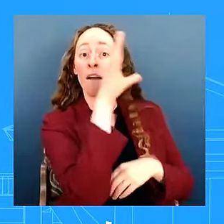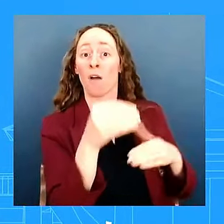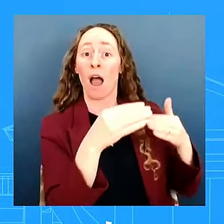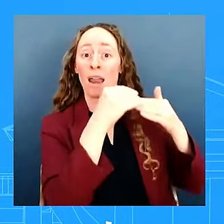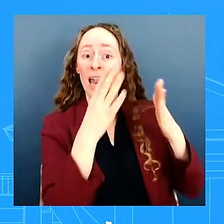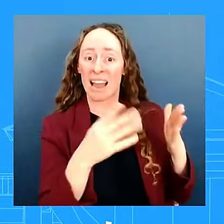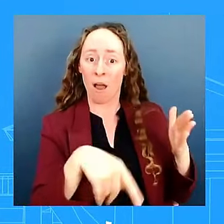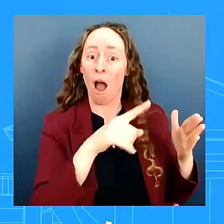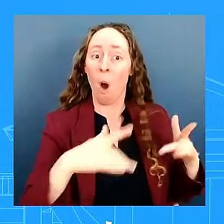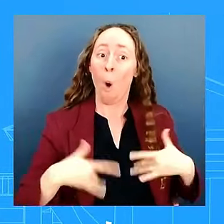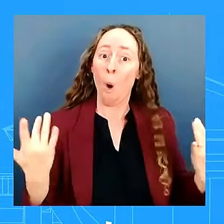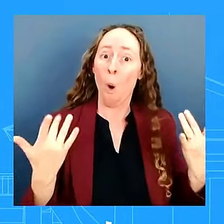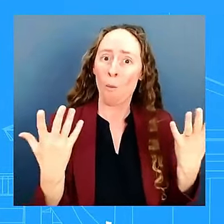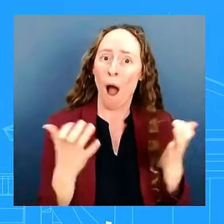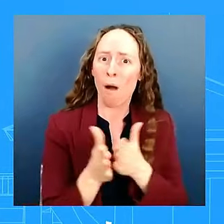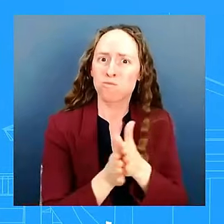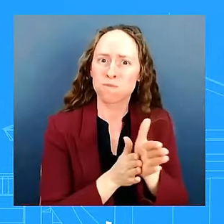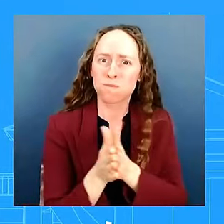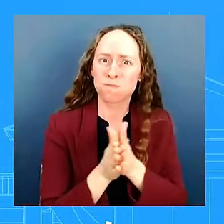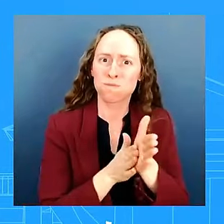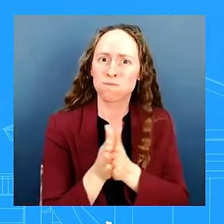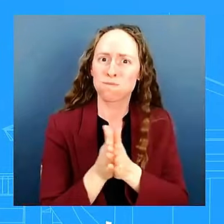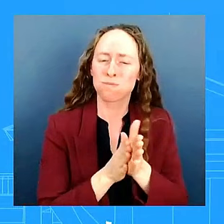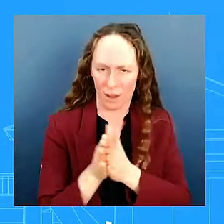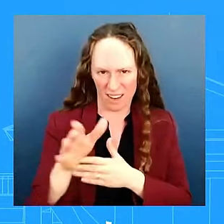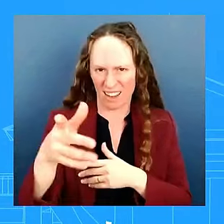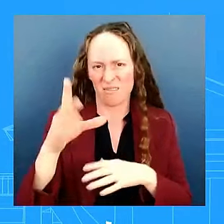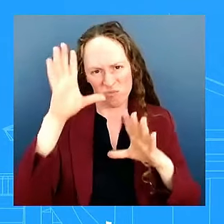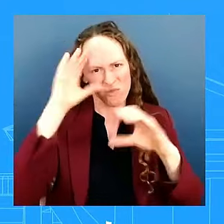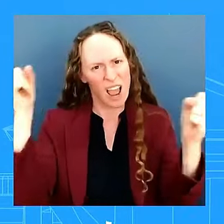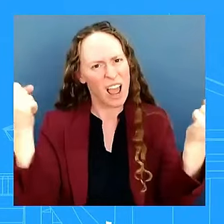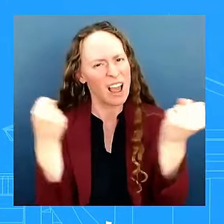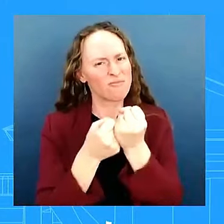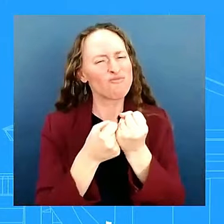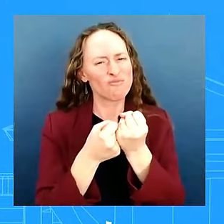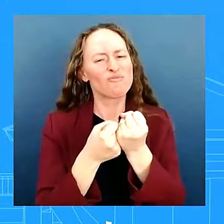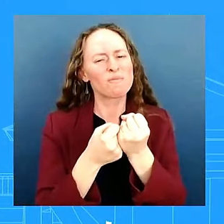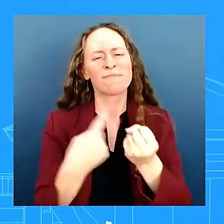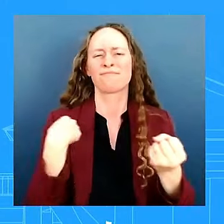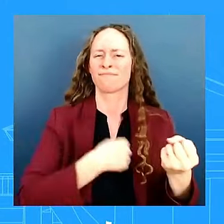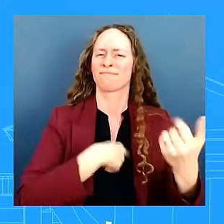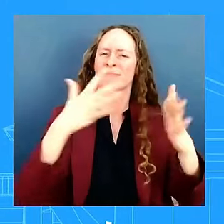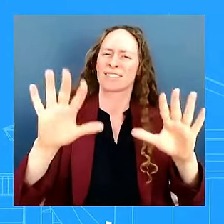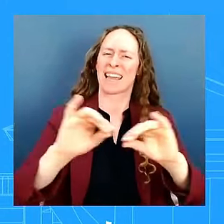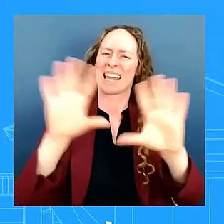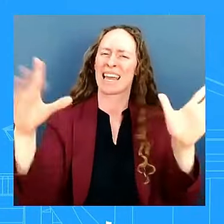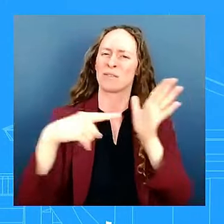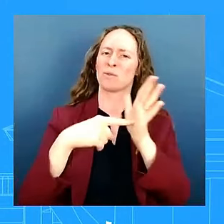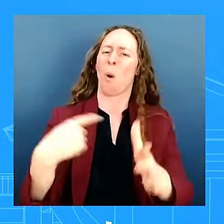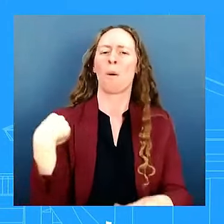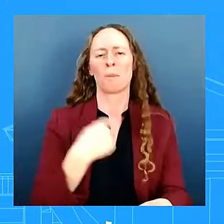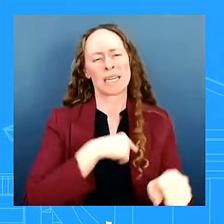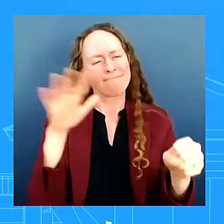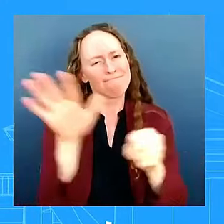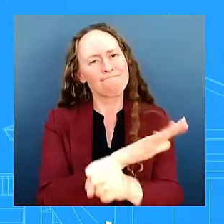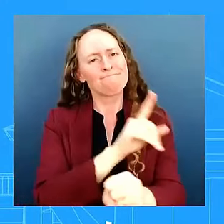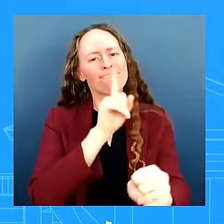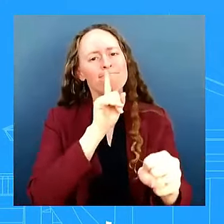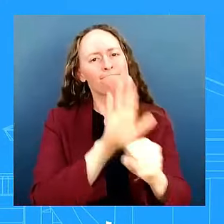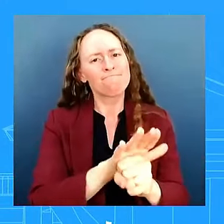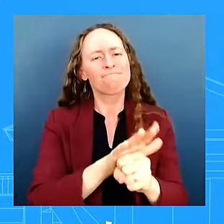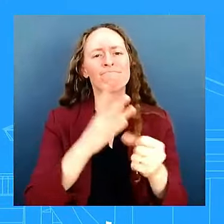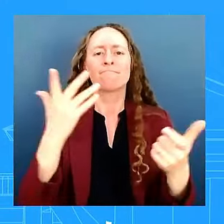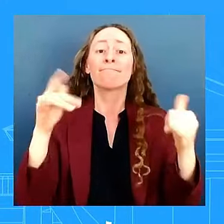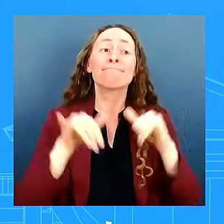supported so it shows i believe our commitment uh the u.s this commitment uh to supporting reforms to the security council